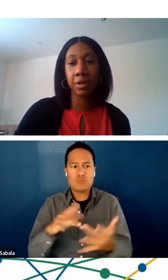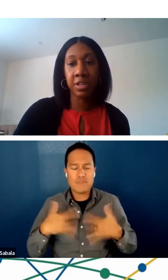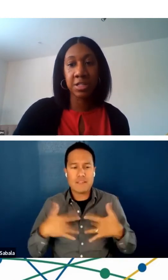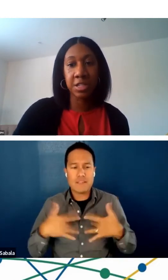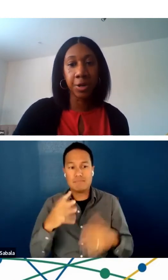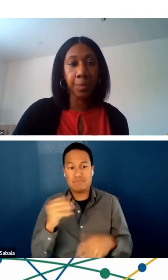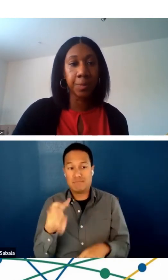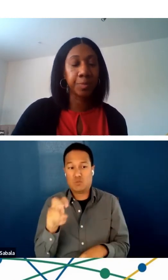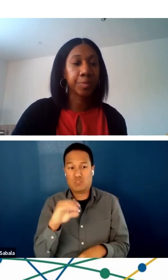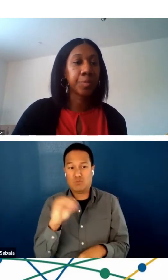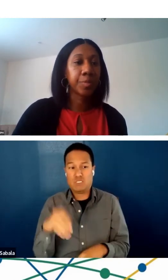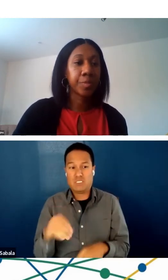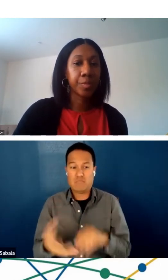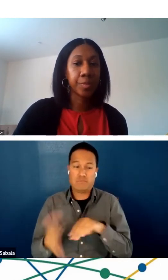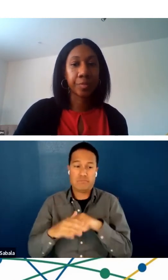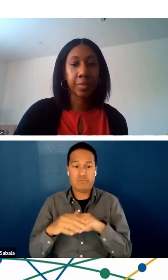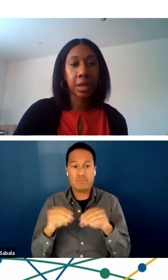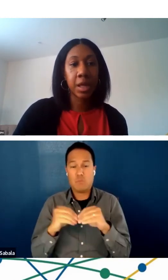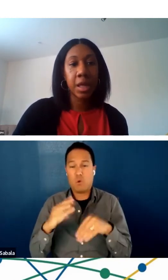from the previous year.